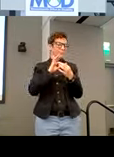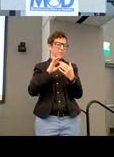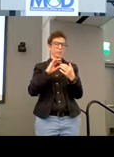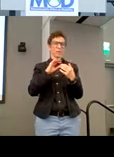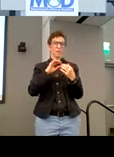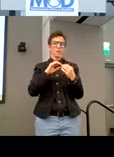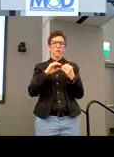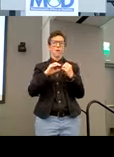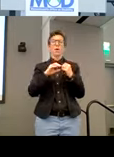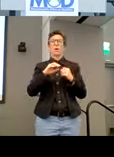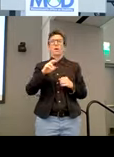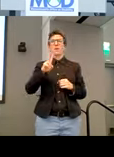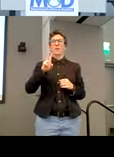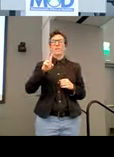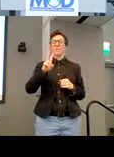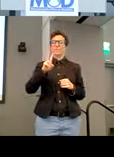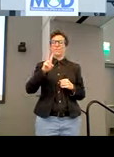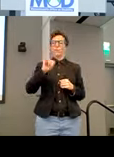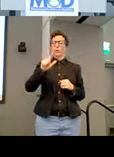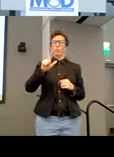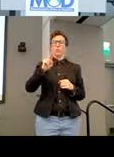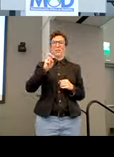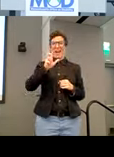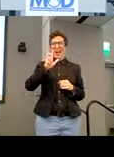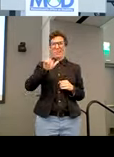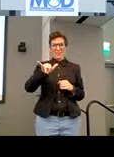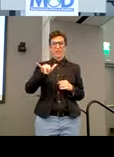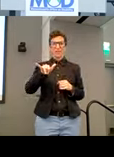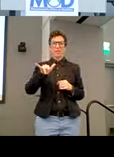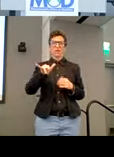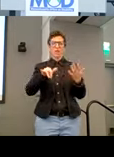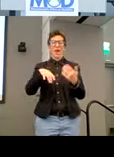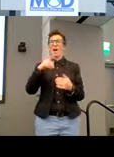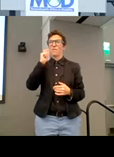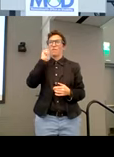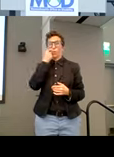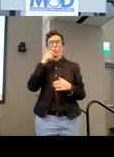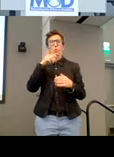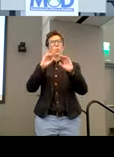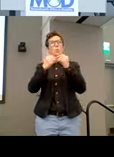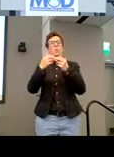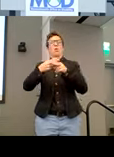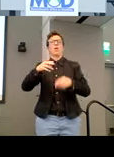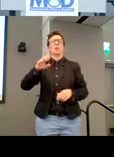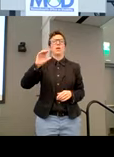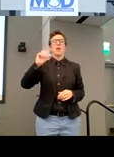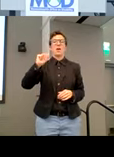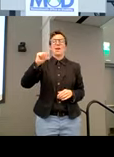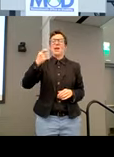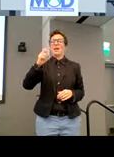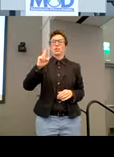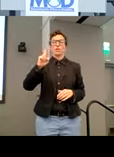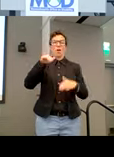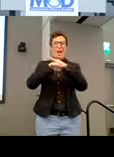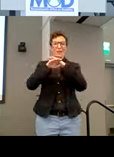extended reality virtual reality meta. So I just put a few here. There's an organization called XR Access. There is PEAT, the Partnership